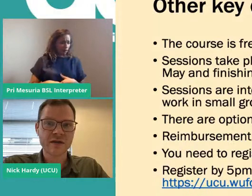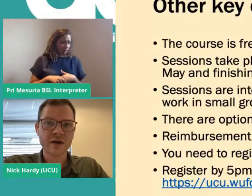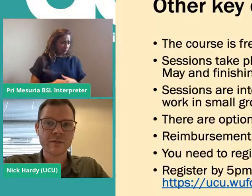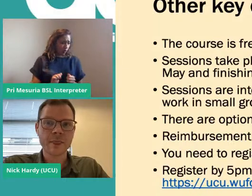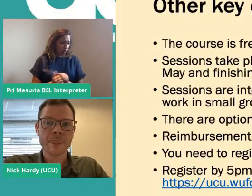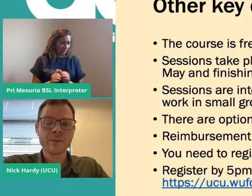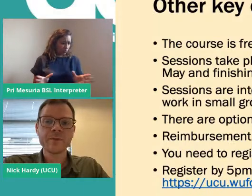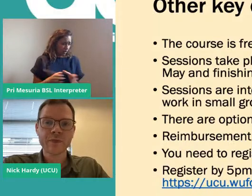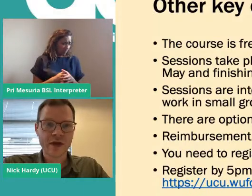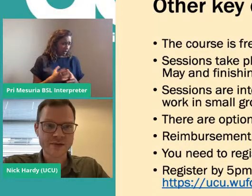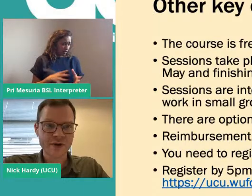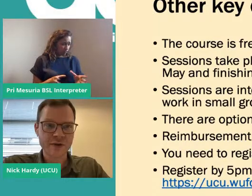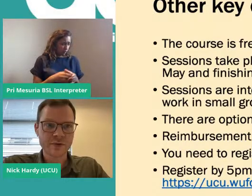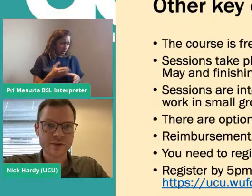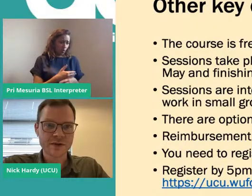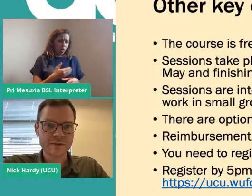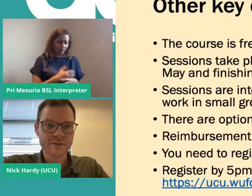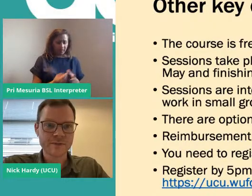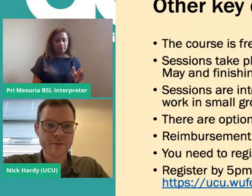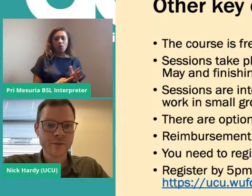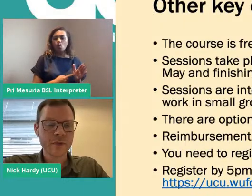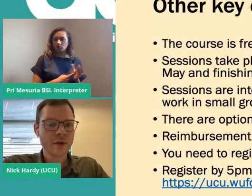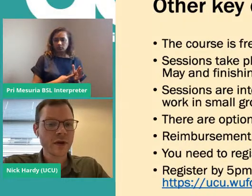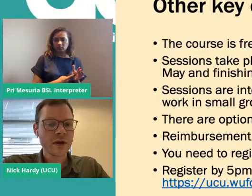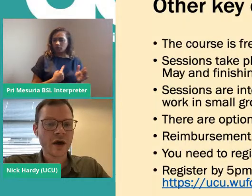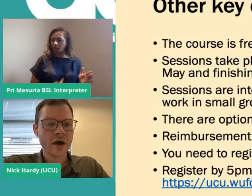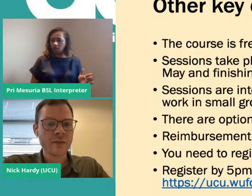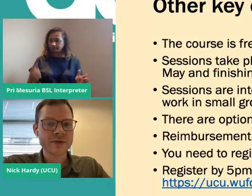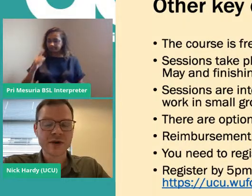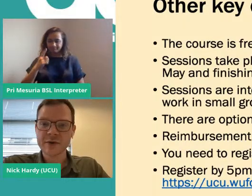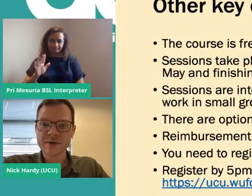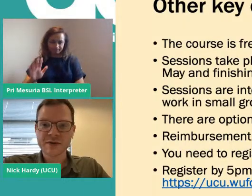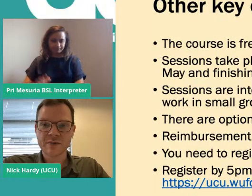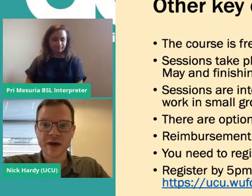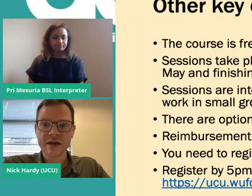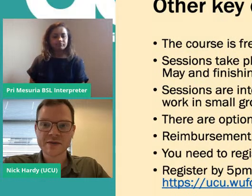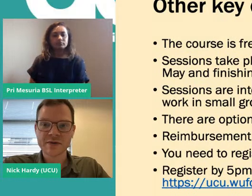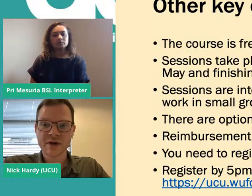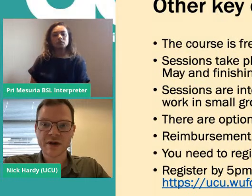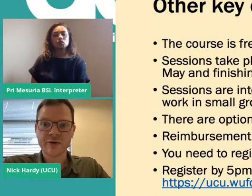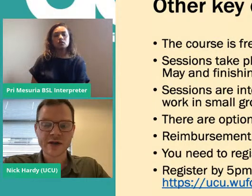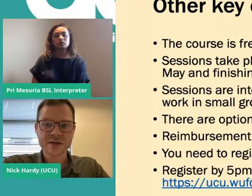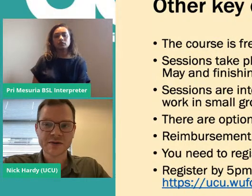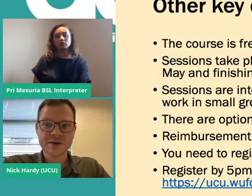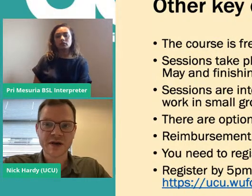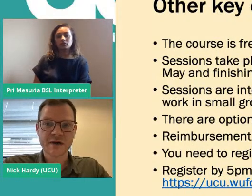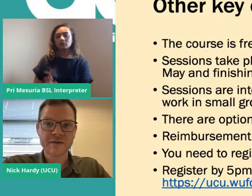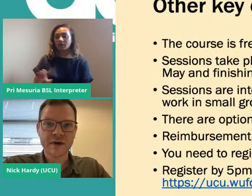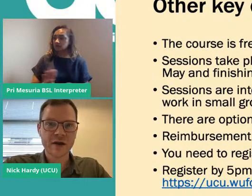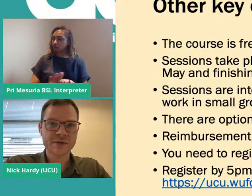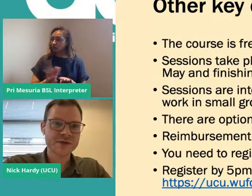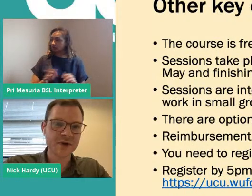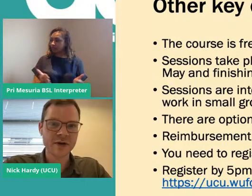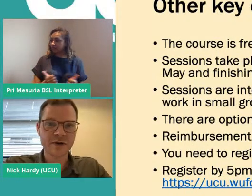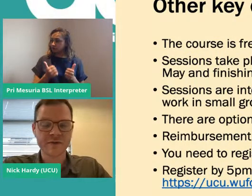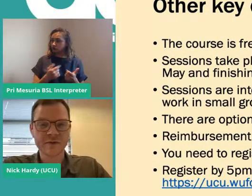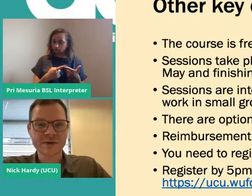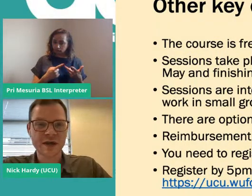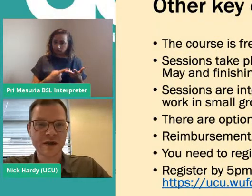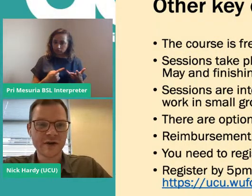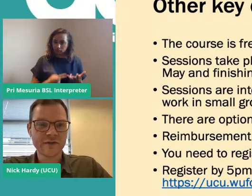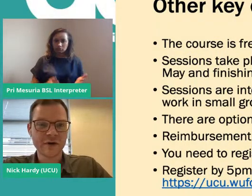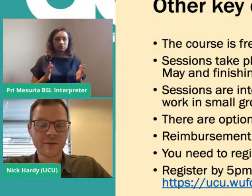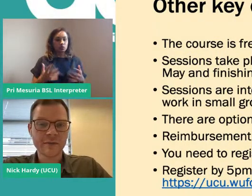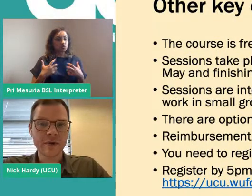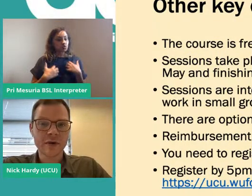colleagues together, that's really important. So I'm going to stop there. That's all the kind of practical stuff. And I'm just really looking